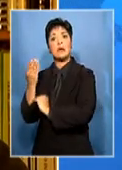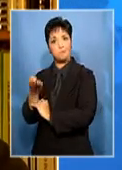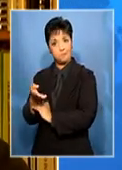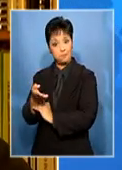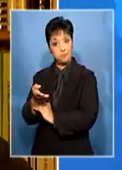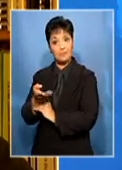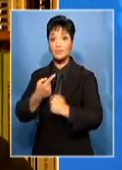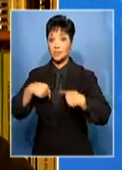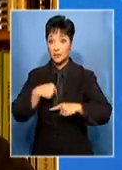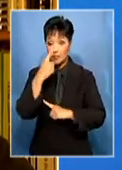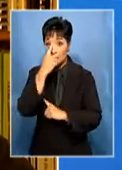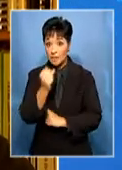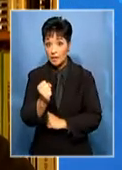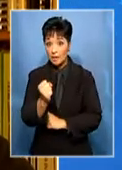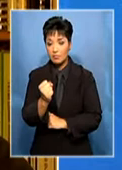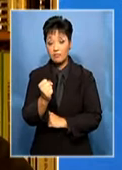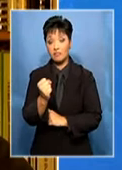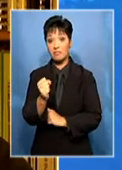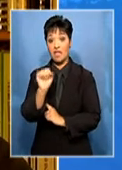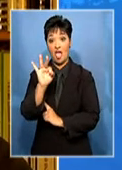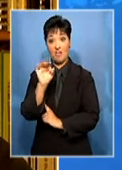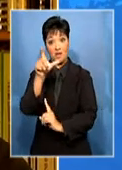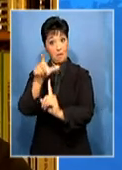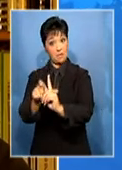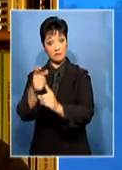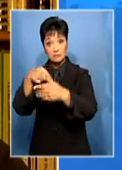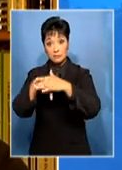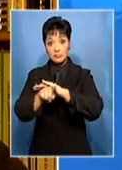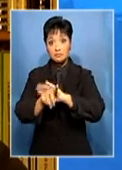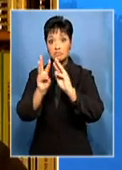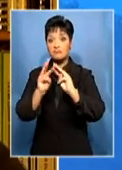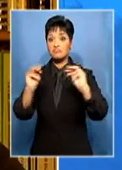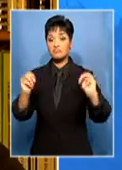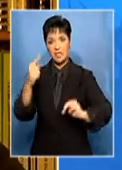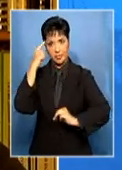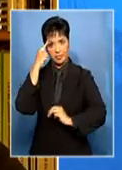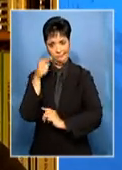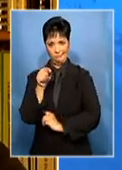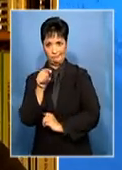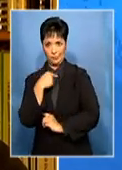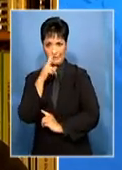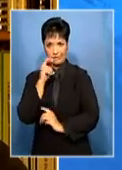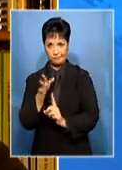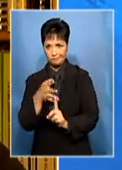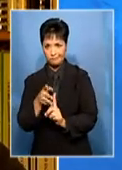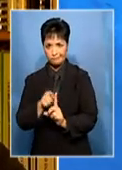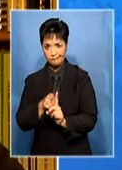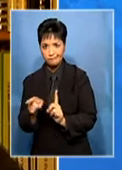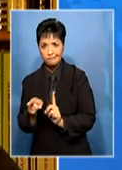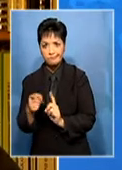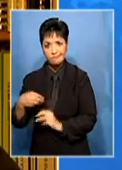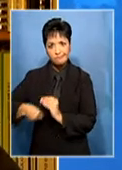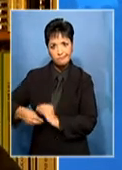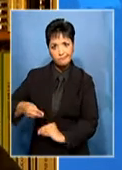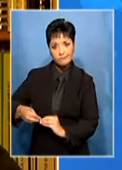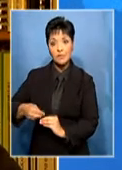believe whoever comes here with bona fide intentions to celebrate or